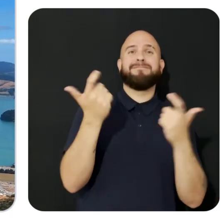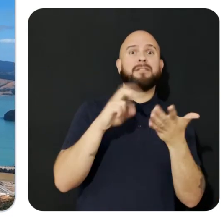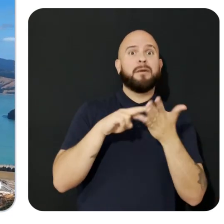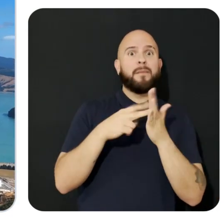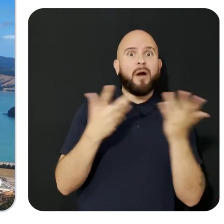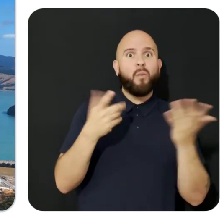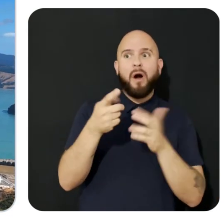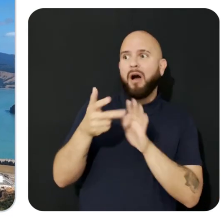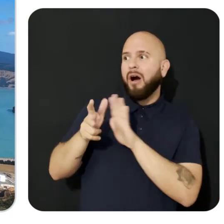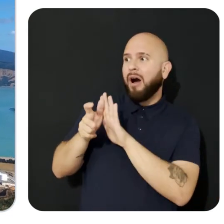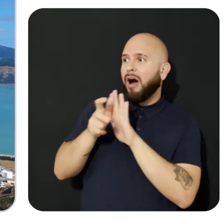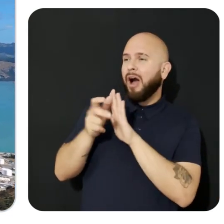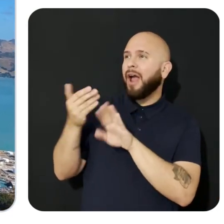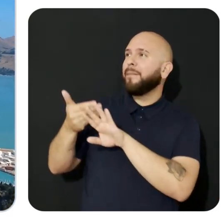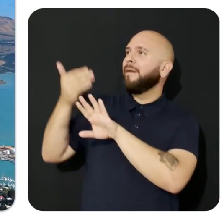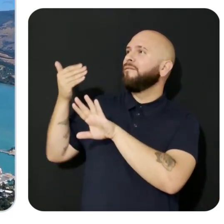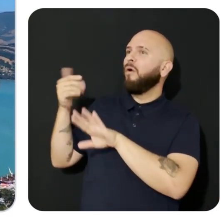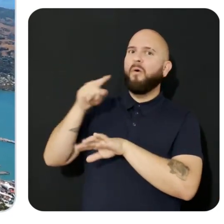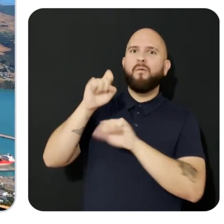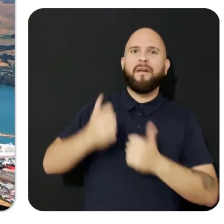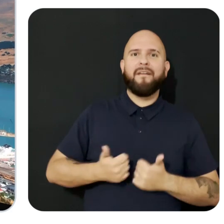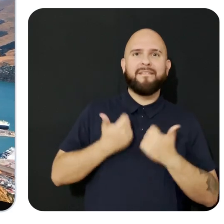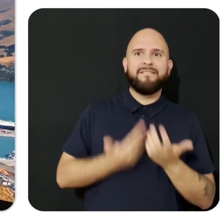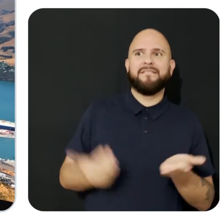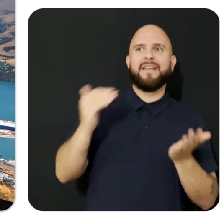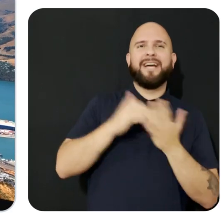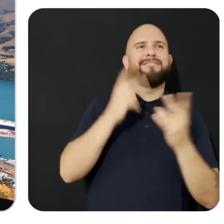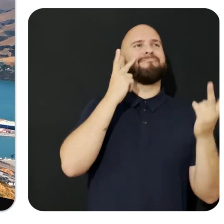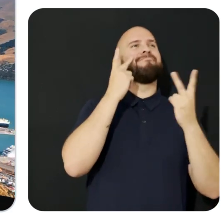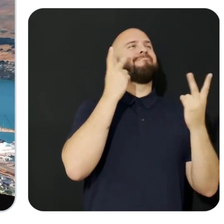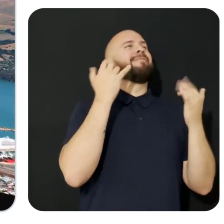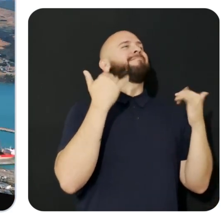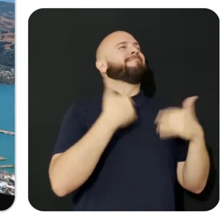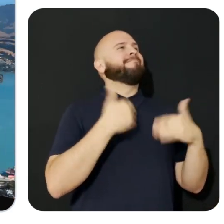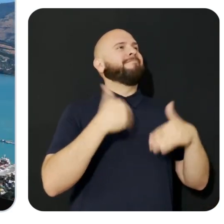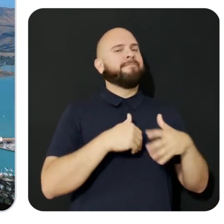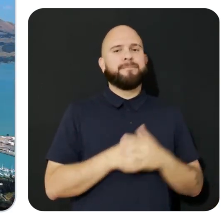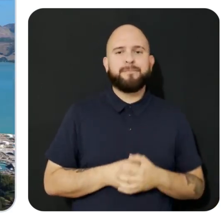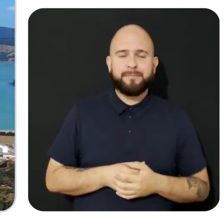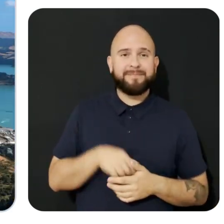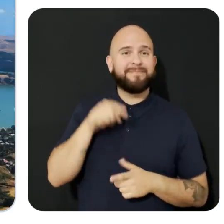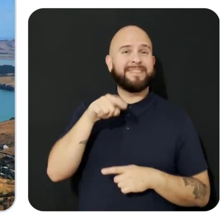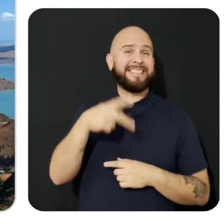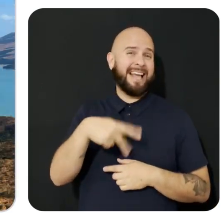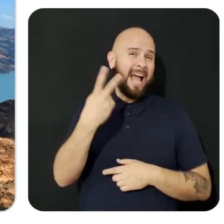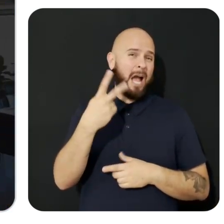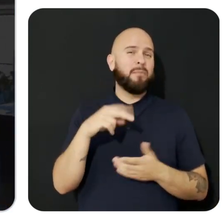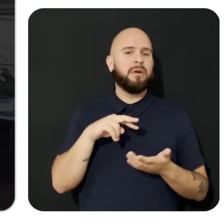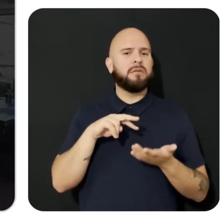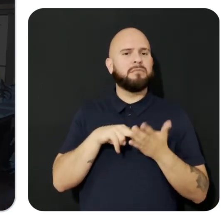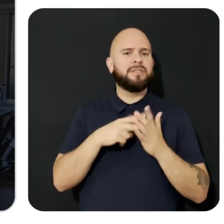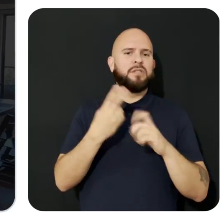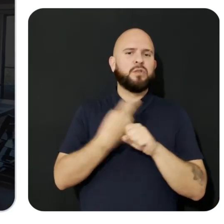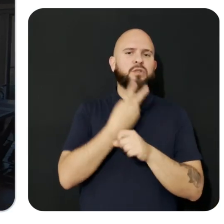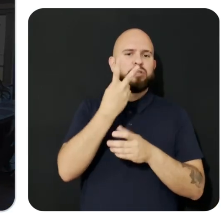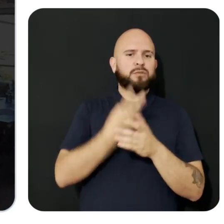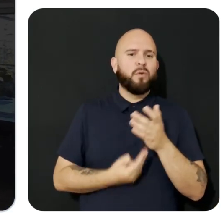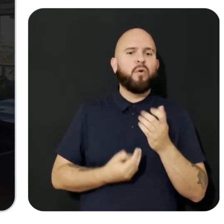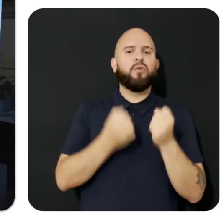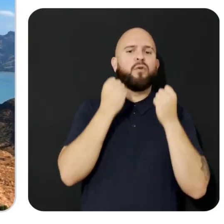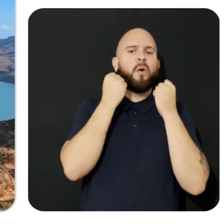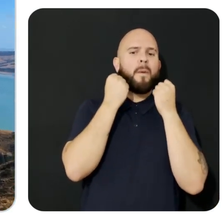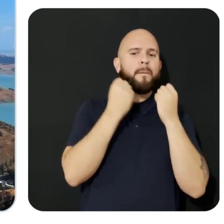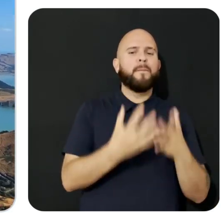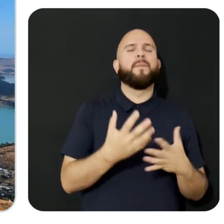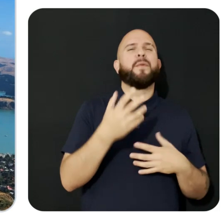relive the moment. MQTV is a hybrid app. That means it takes advantage of both the multitasking panel